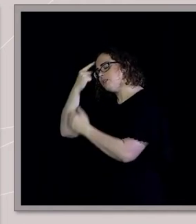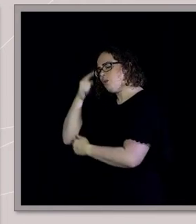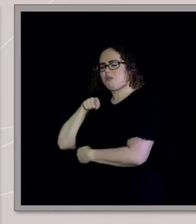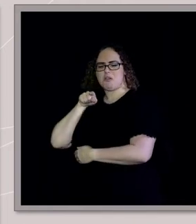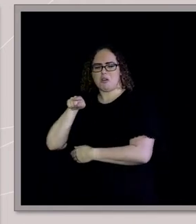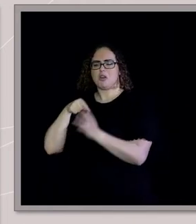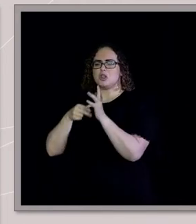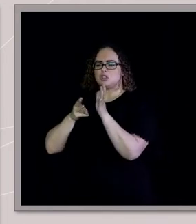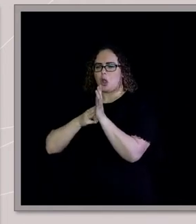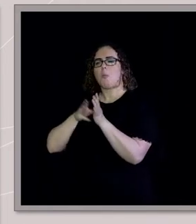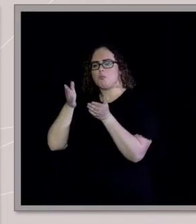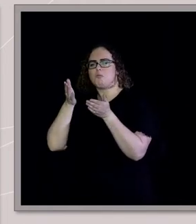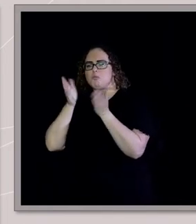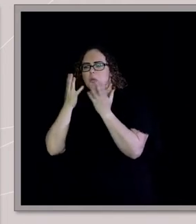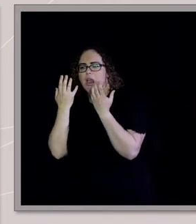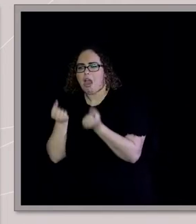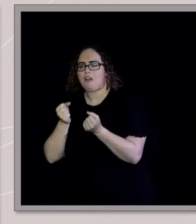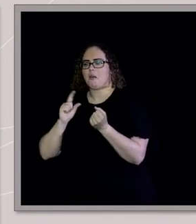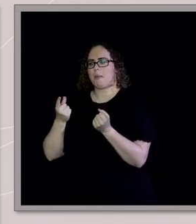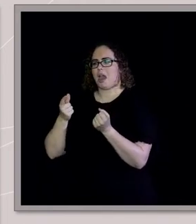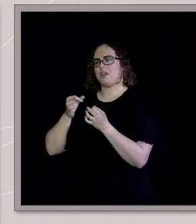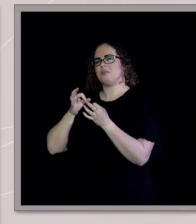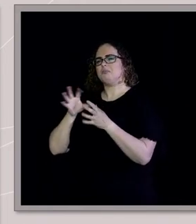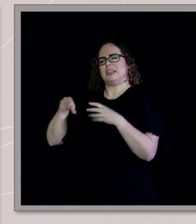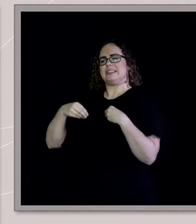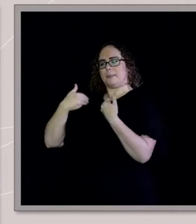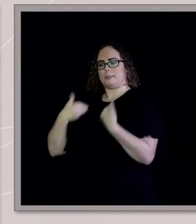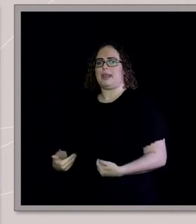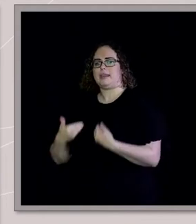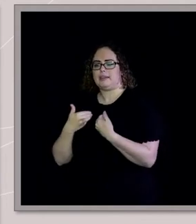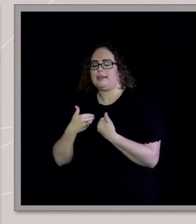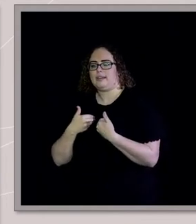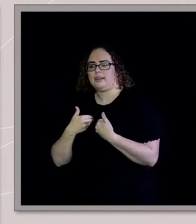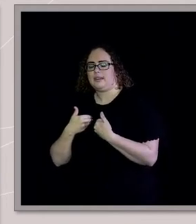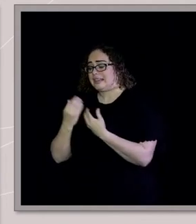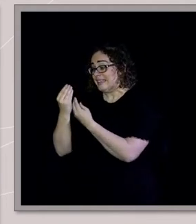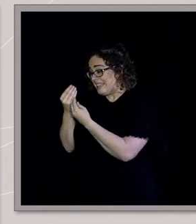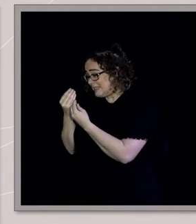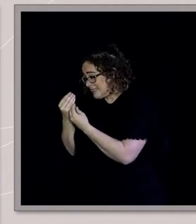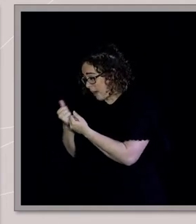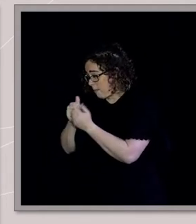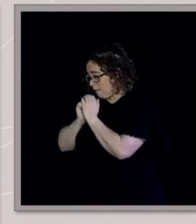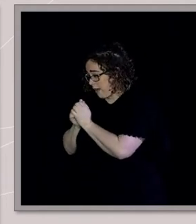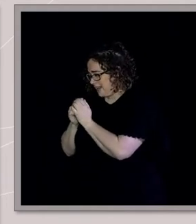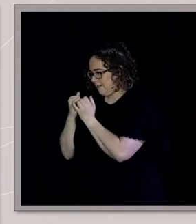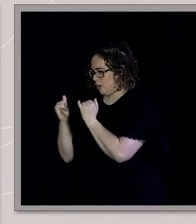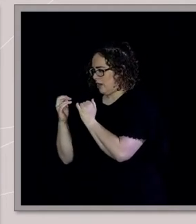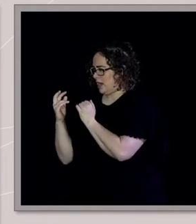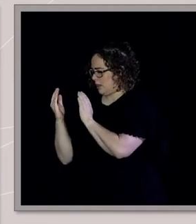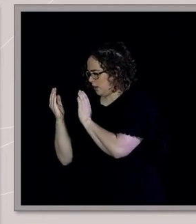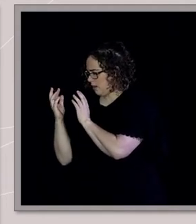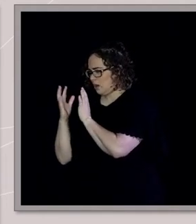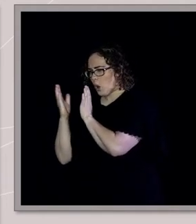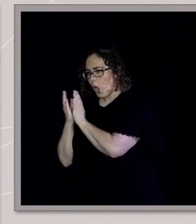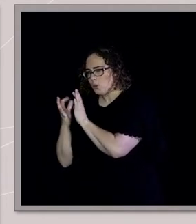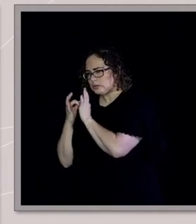as much as they knew. There were a few close friends that I sort of explained the whole thing to. And I think all up, three friends from school